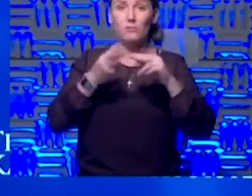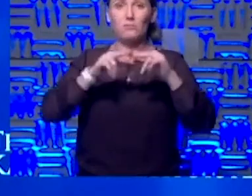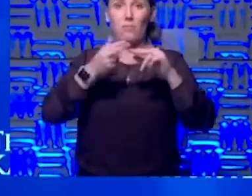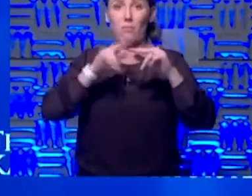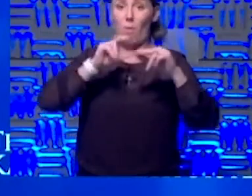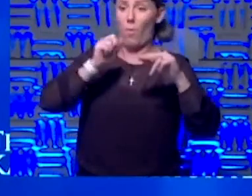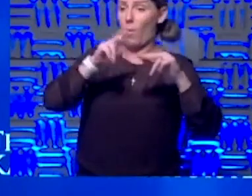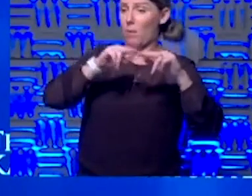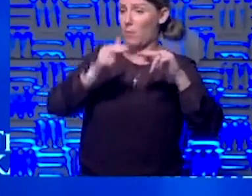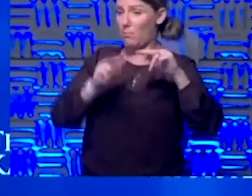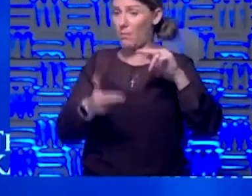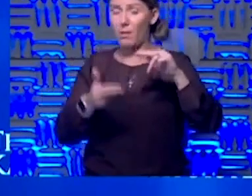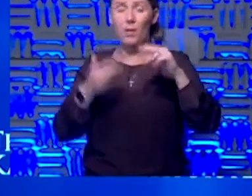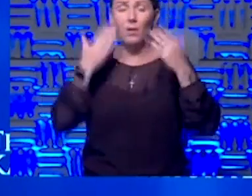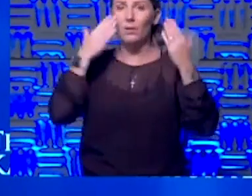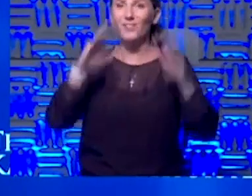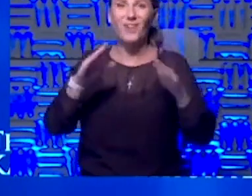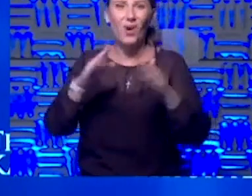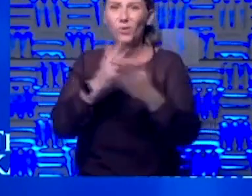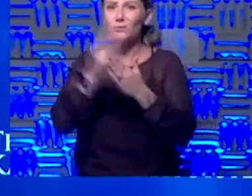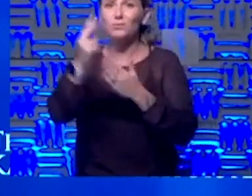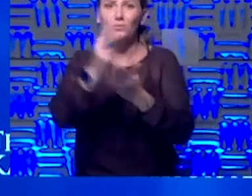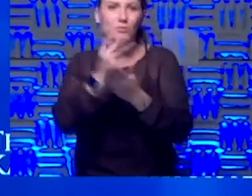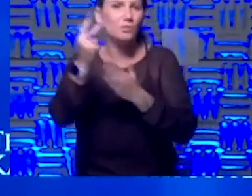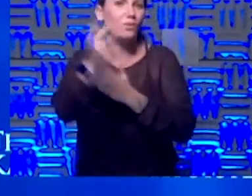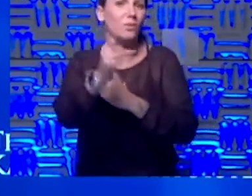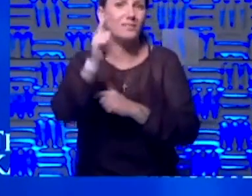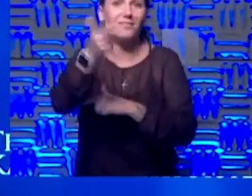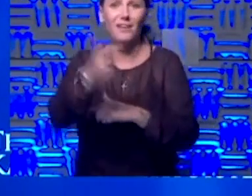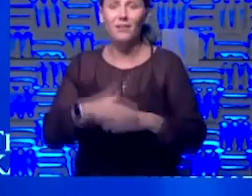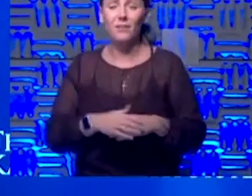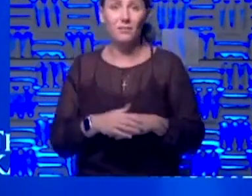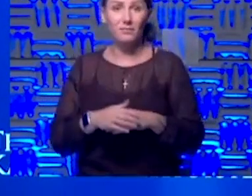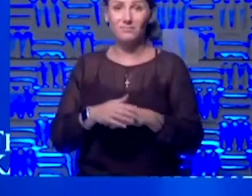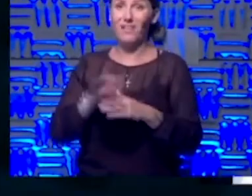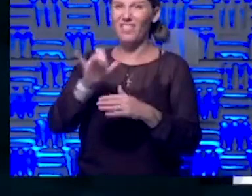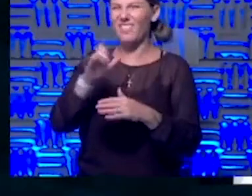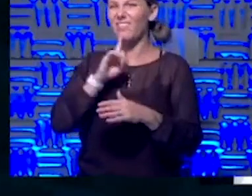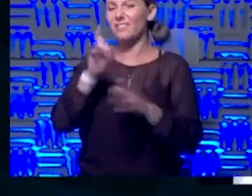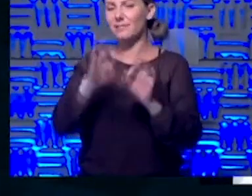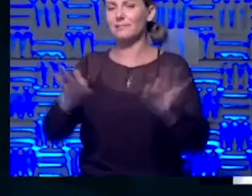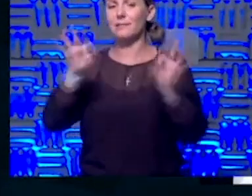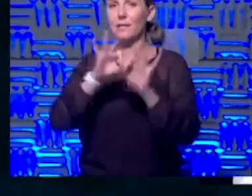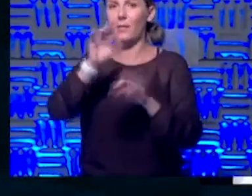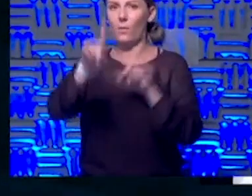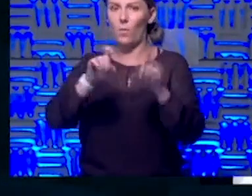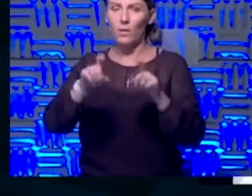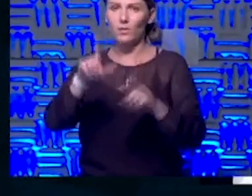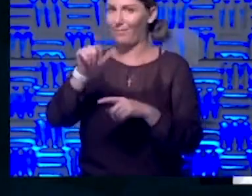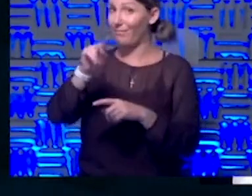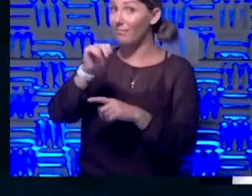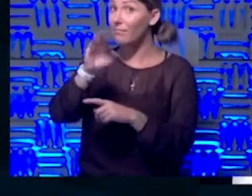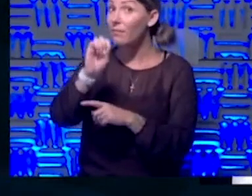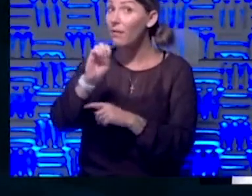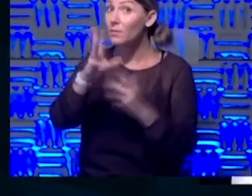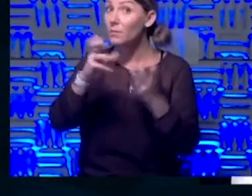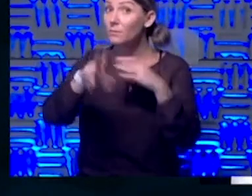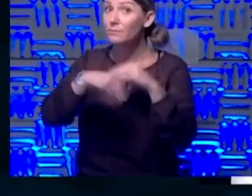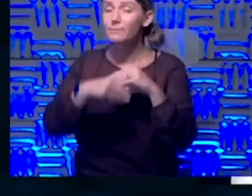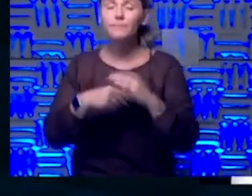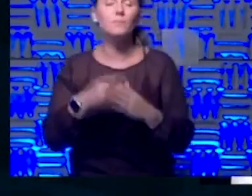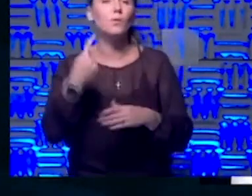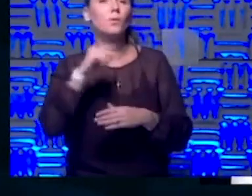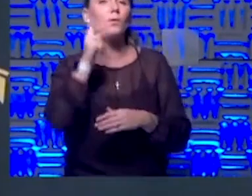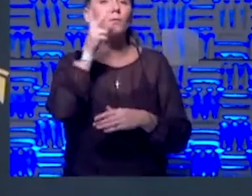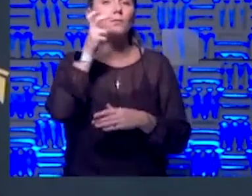if we bent that curve for two or three weeks. Lance, other thoughts about that? Because I think that's probably the key to that question. Yeah. You know, we're hearing that there